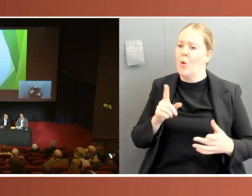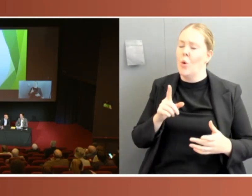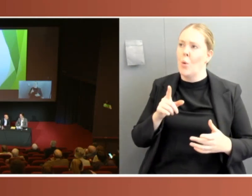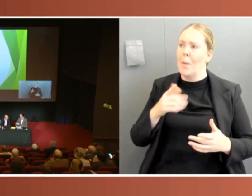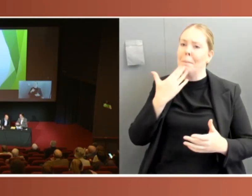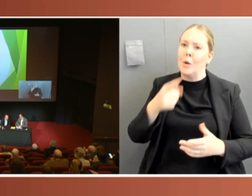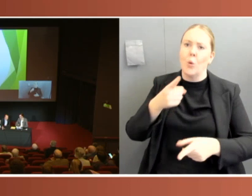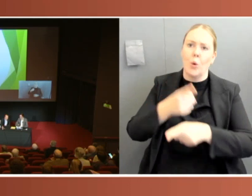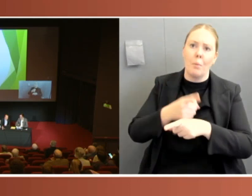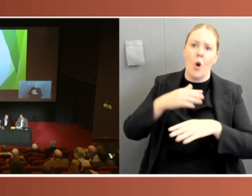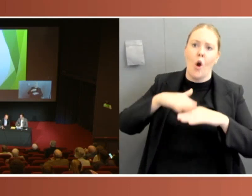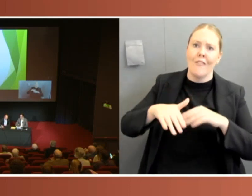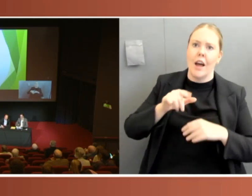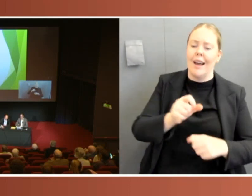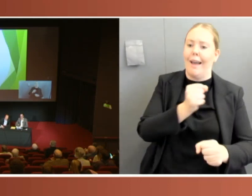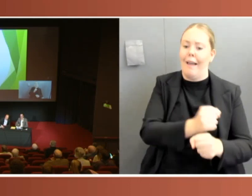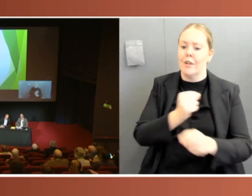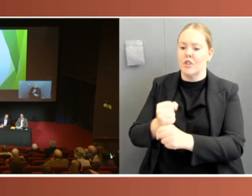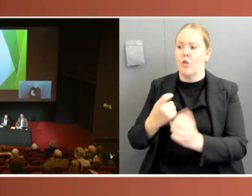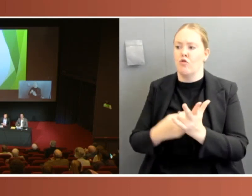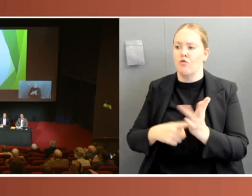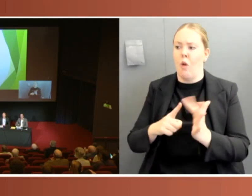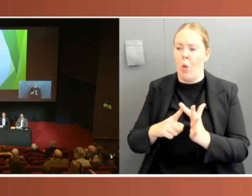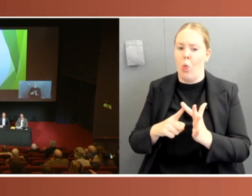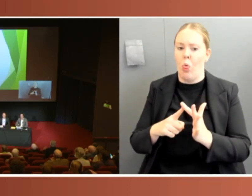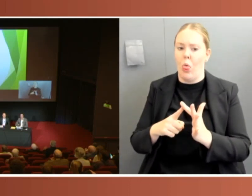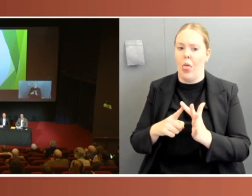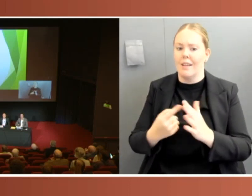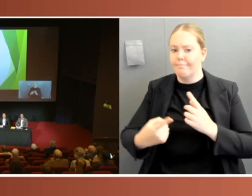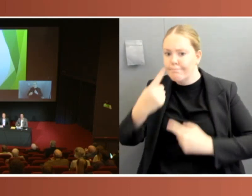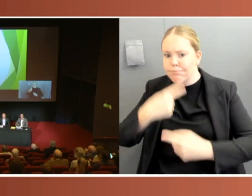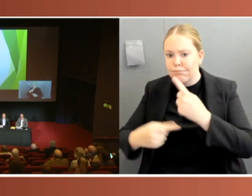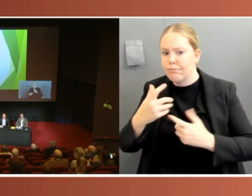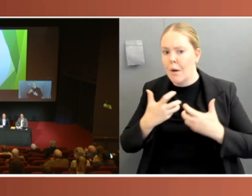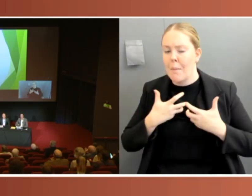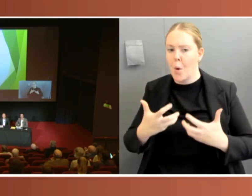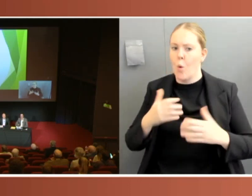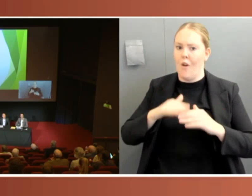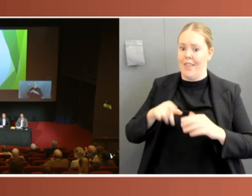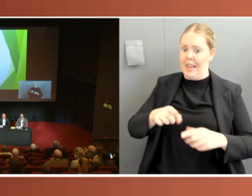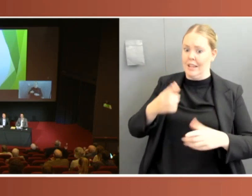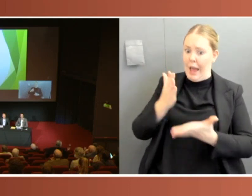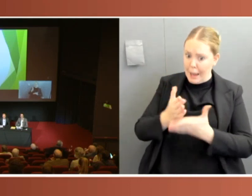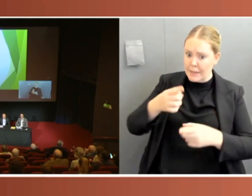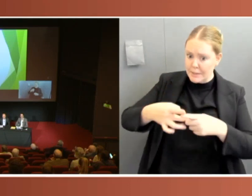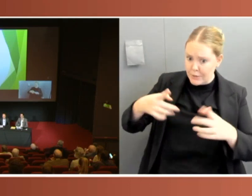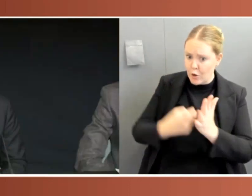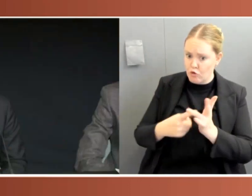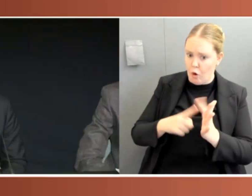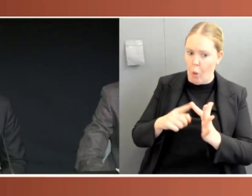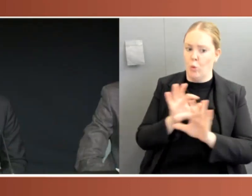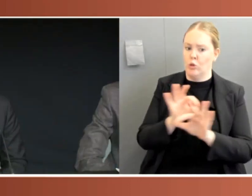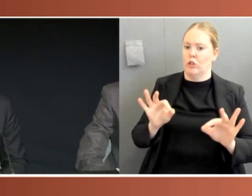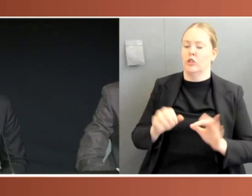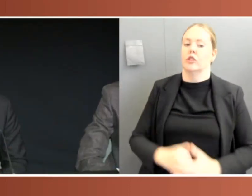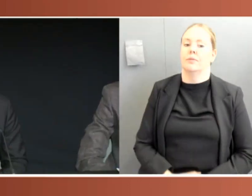a convention or a specific role of the Governor-General? It's a good question.